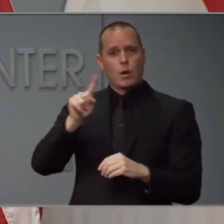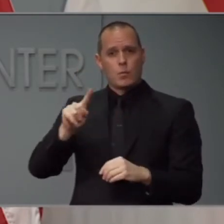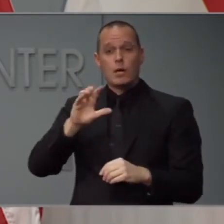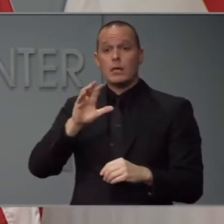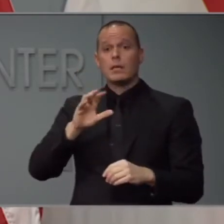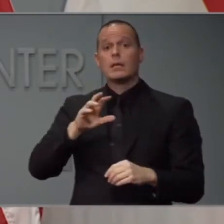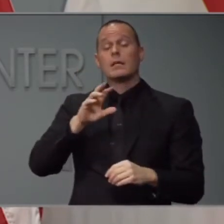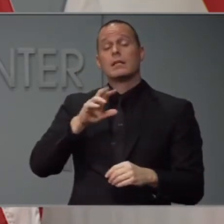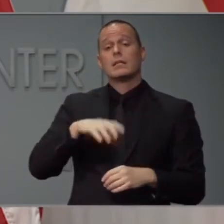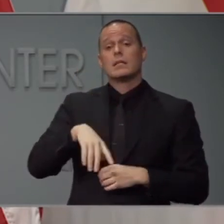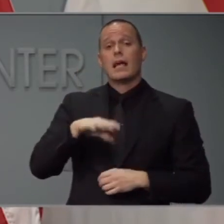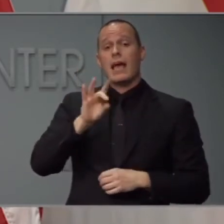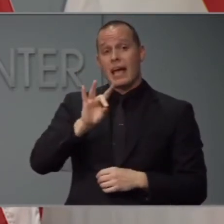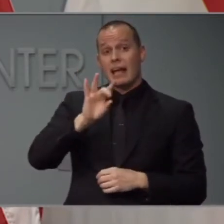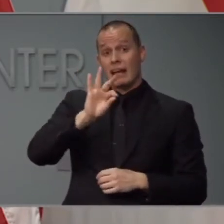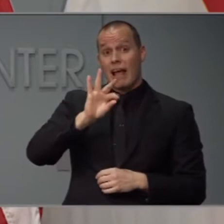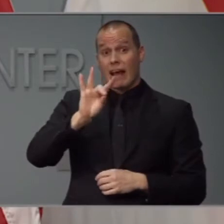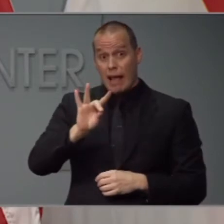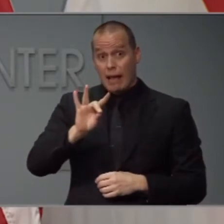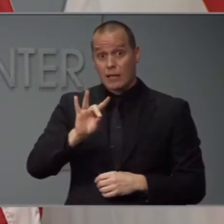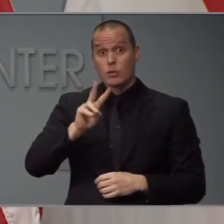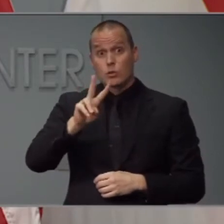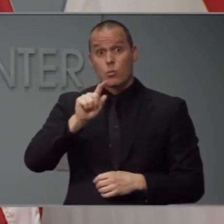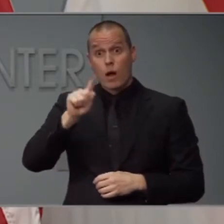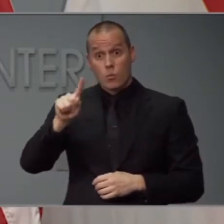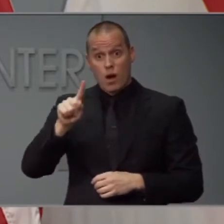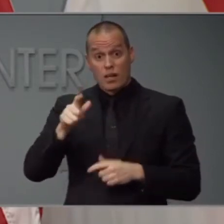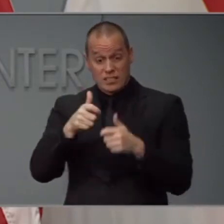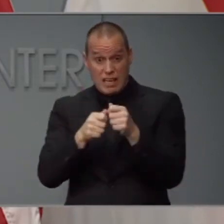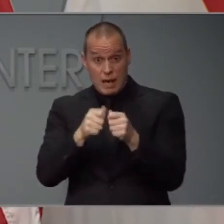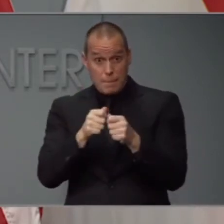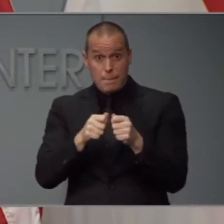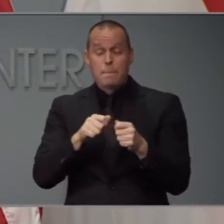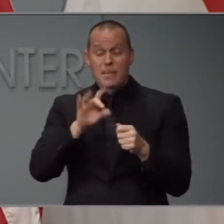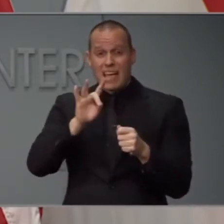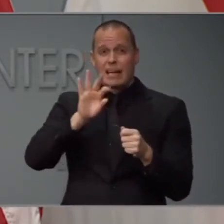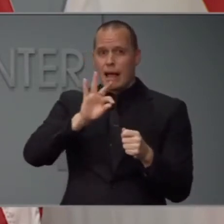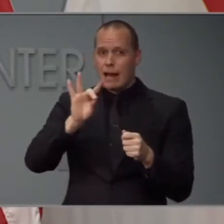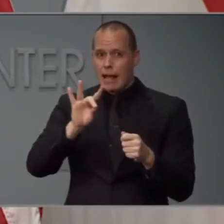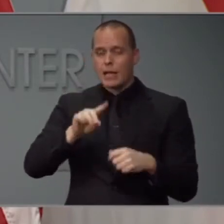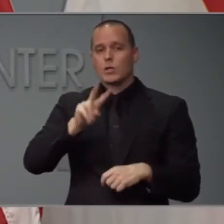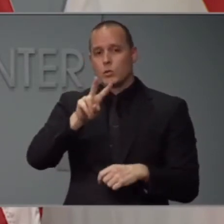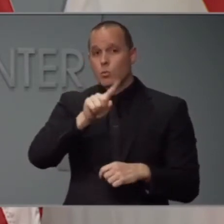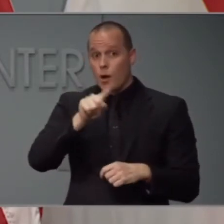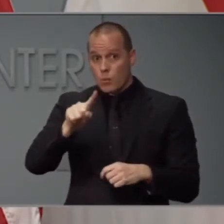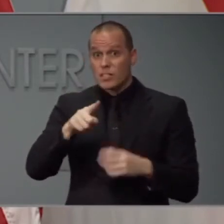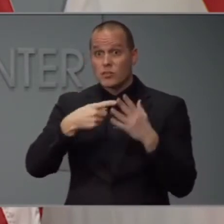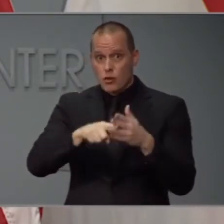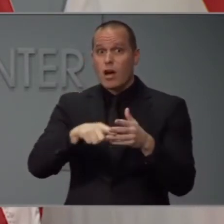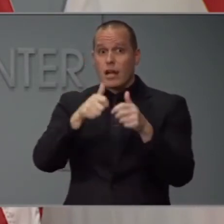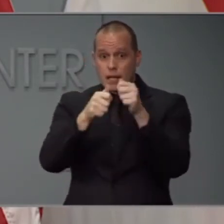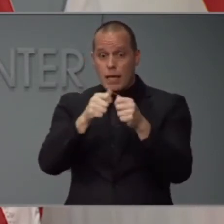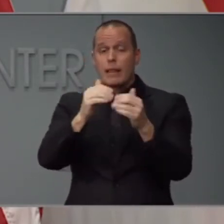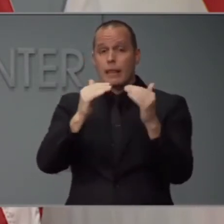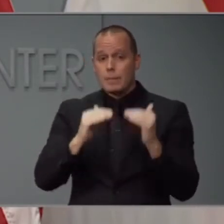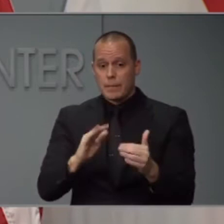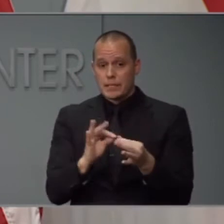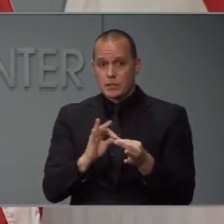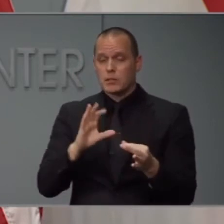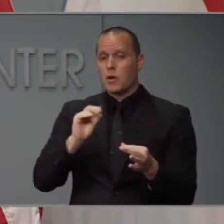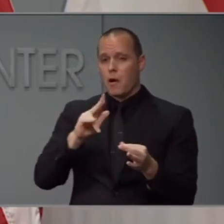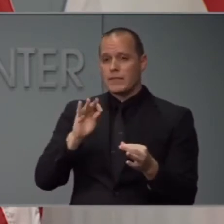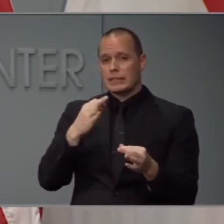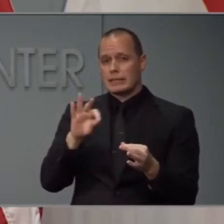COVIDNC to 898211. That's 898211 to begin receiving regular updates.